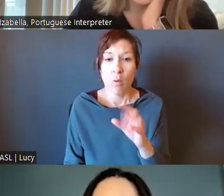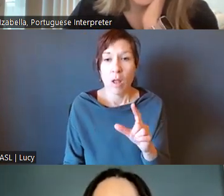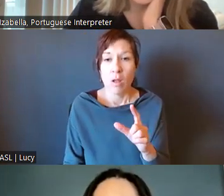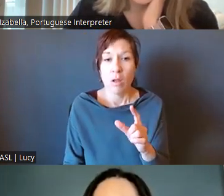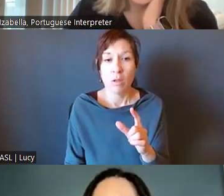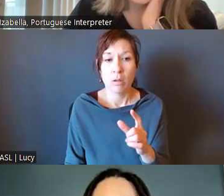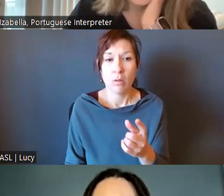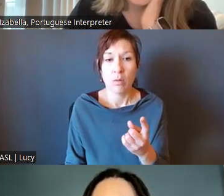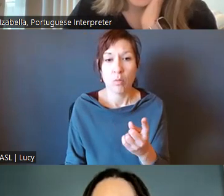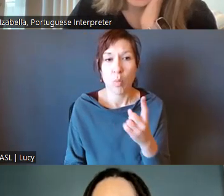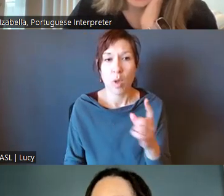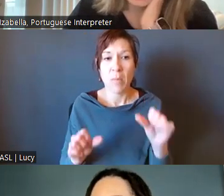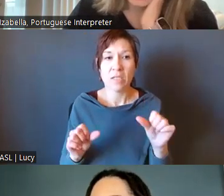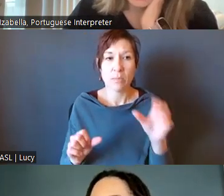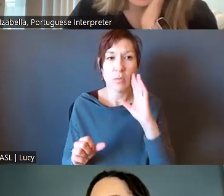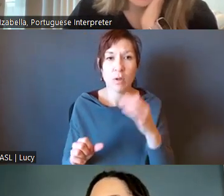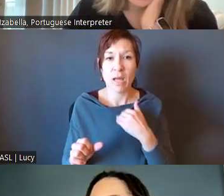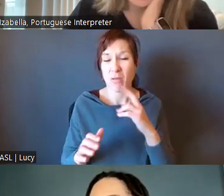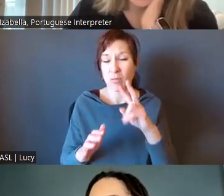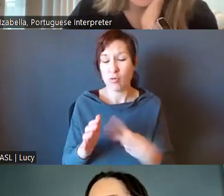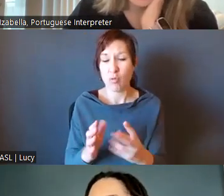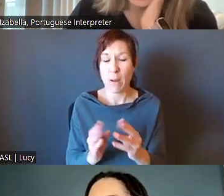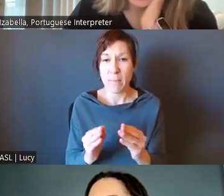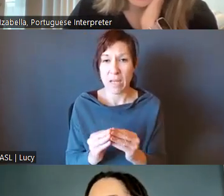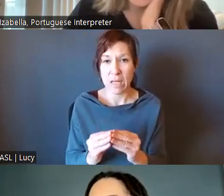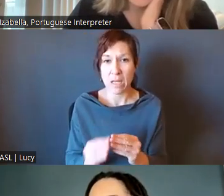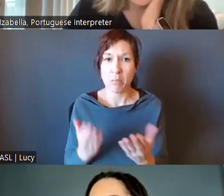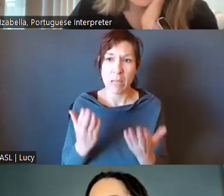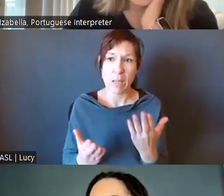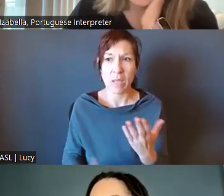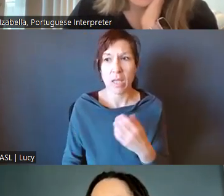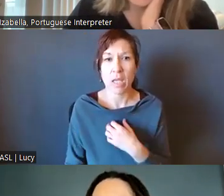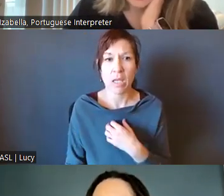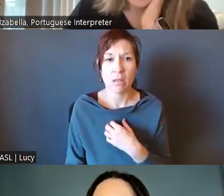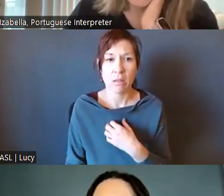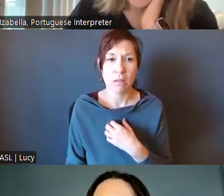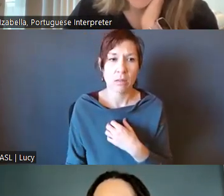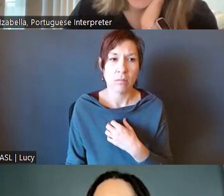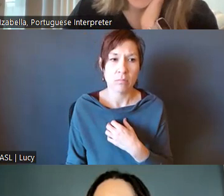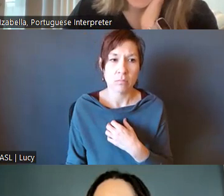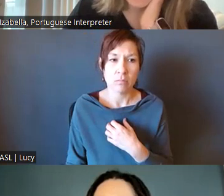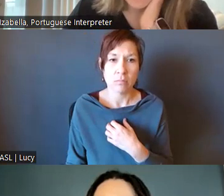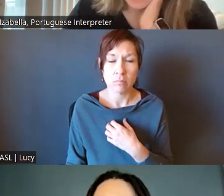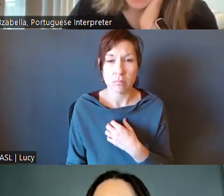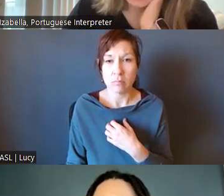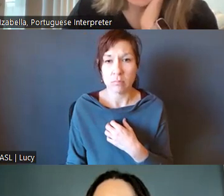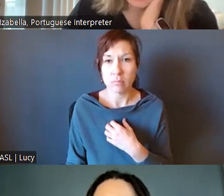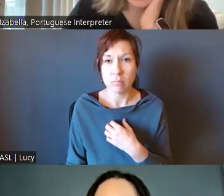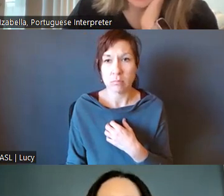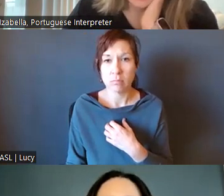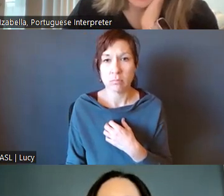have a two-hour meeting, perhaps, perhaps the one hour, one hour is given over